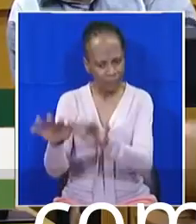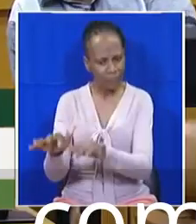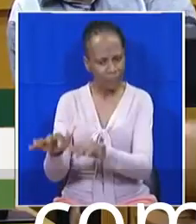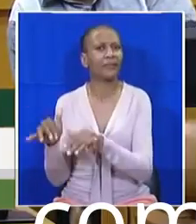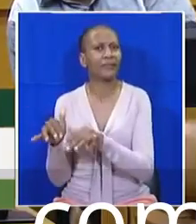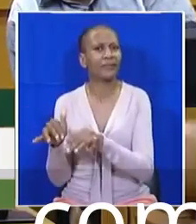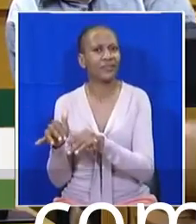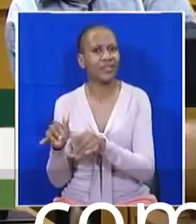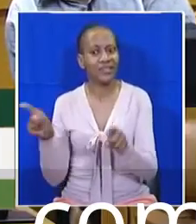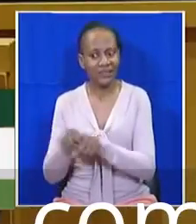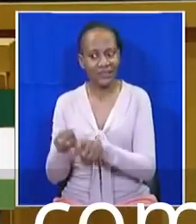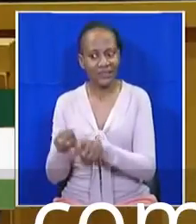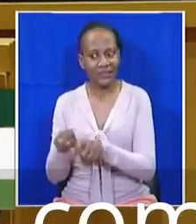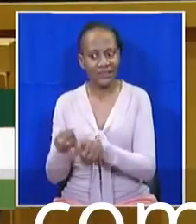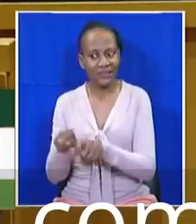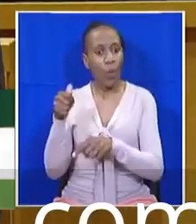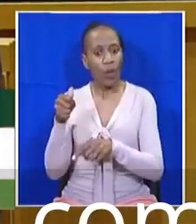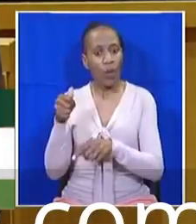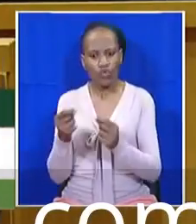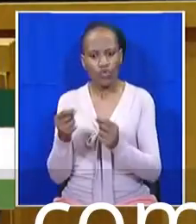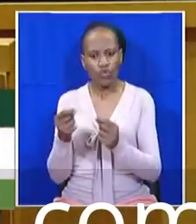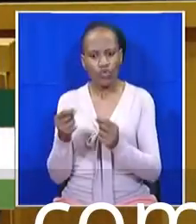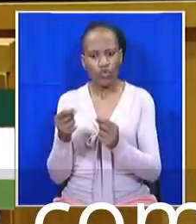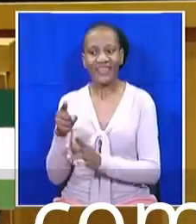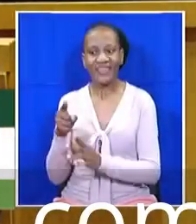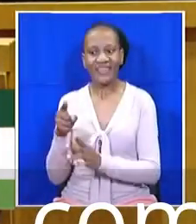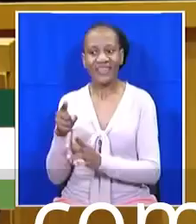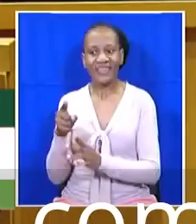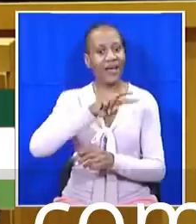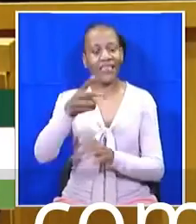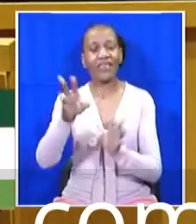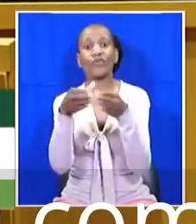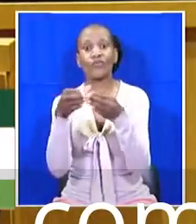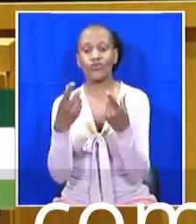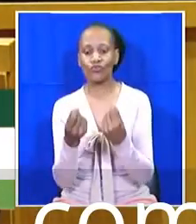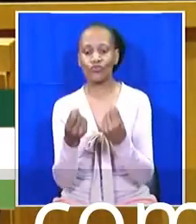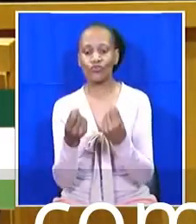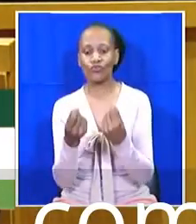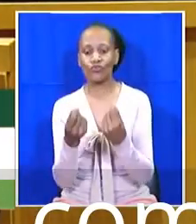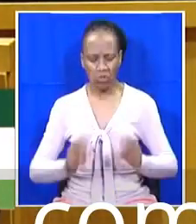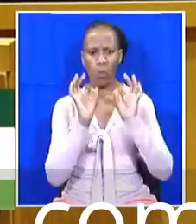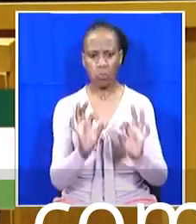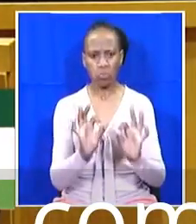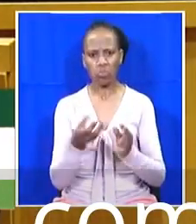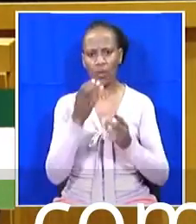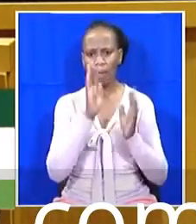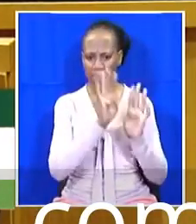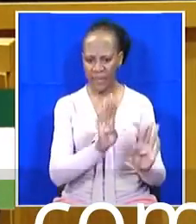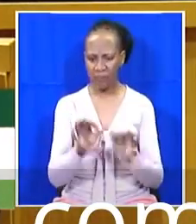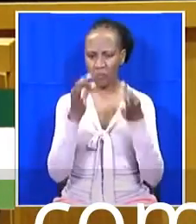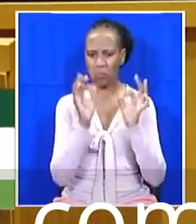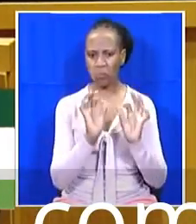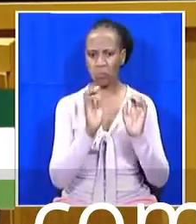expect opposition parties to stick to the rules, to dress in a certain way and to behave in a certain way when they cannot even